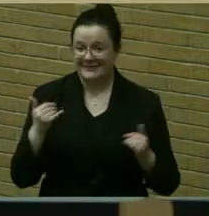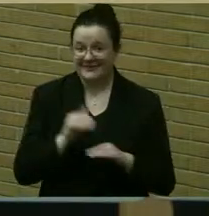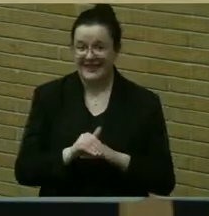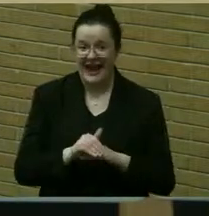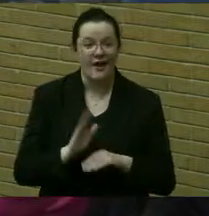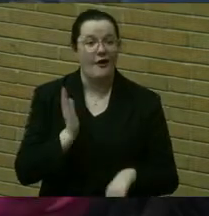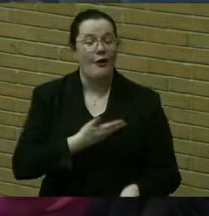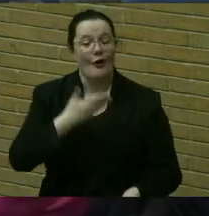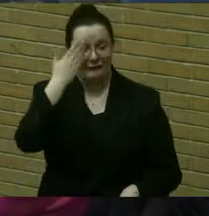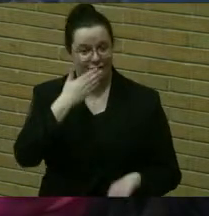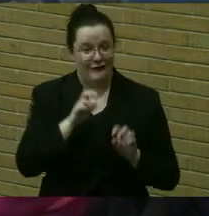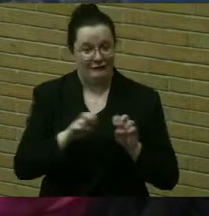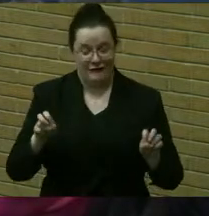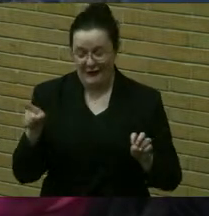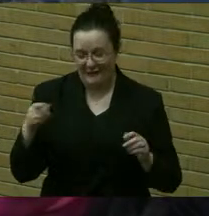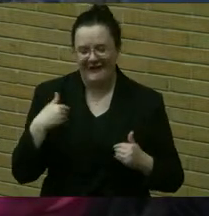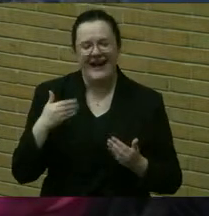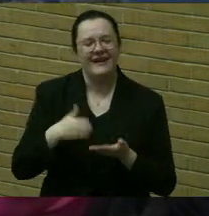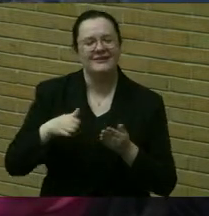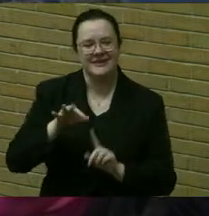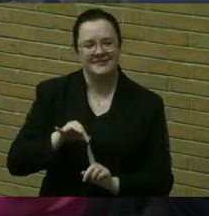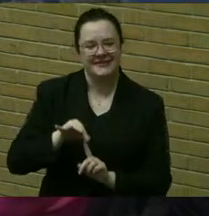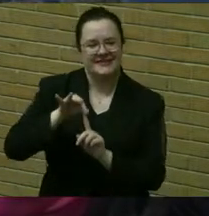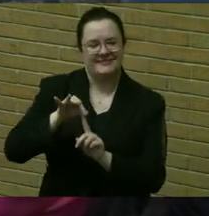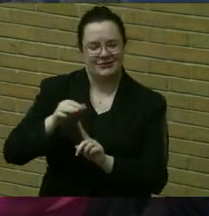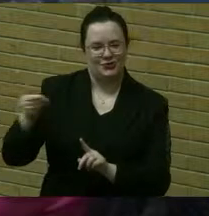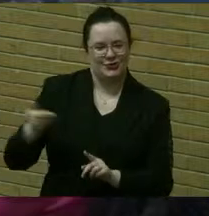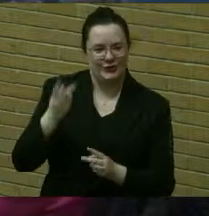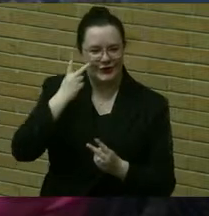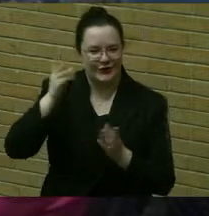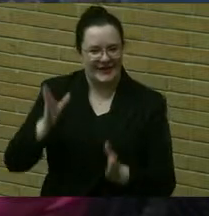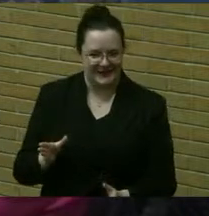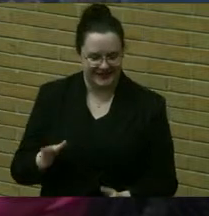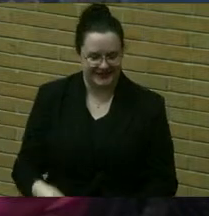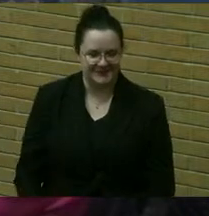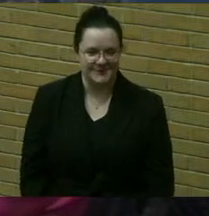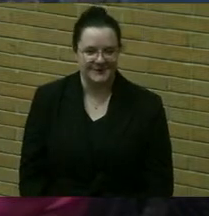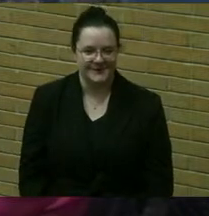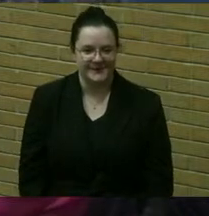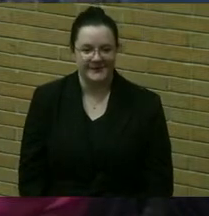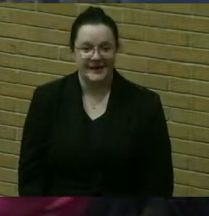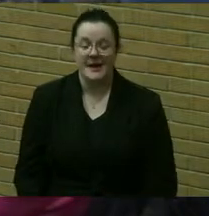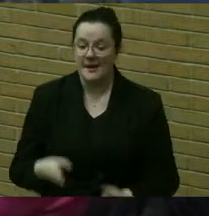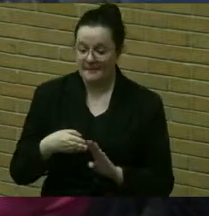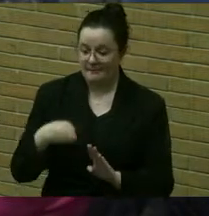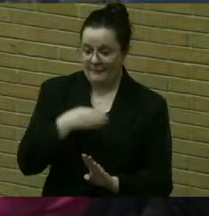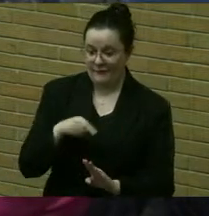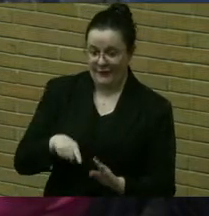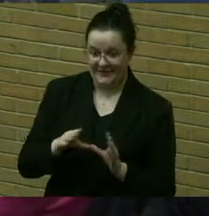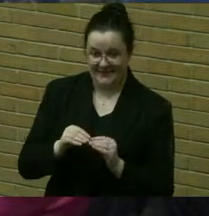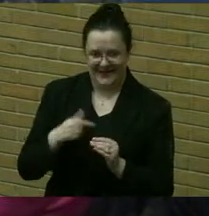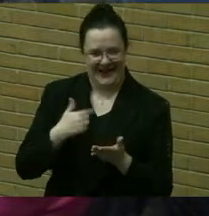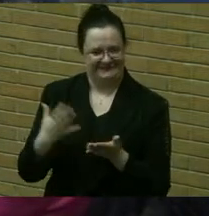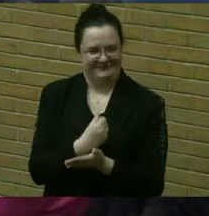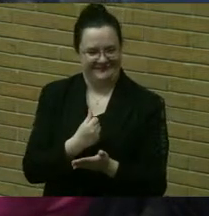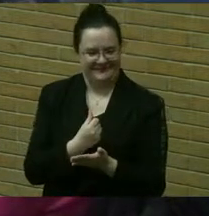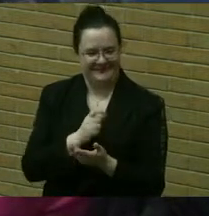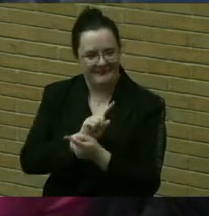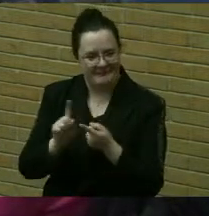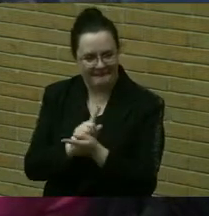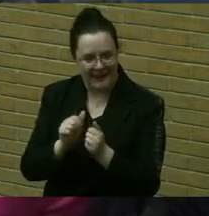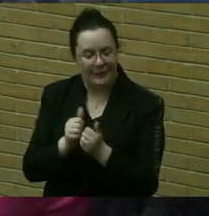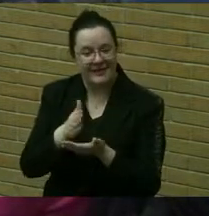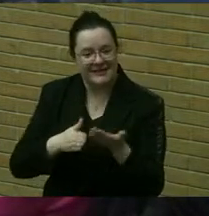special guests. Before the meeting, I had the chance to meet with scouts and their